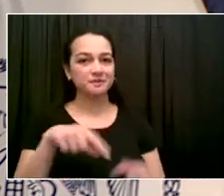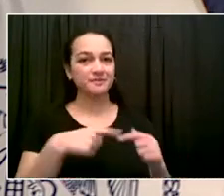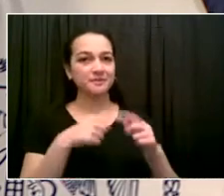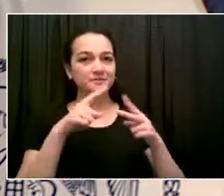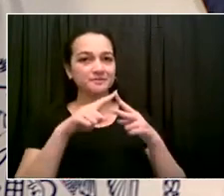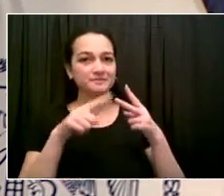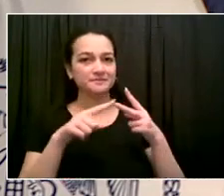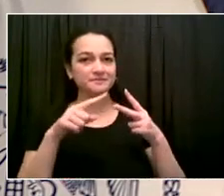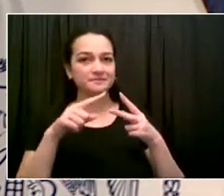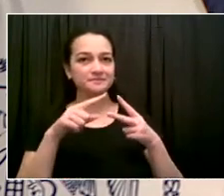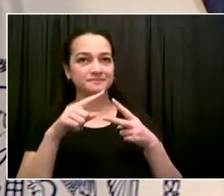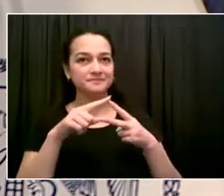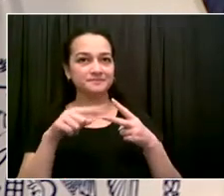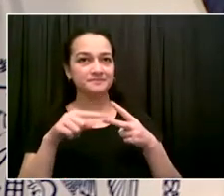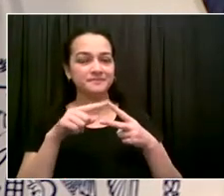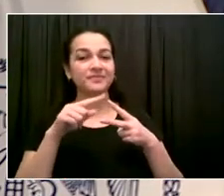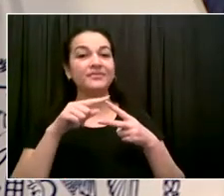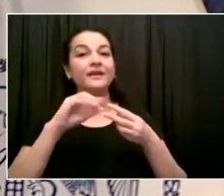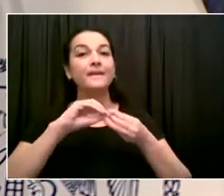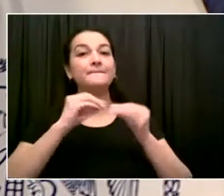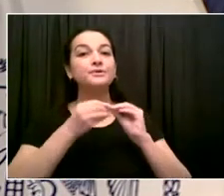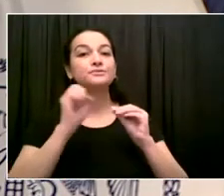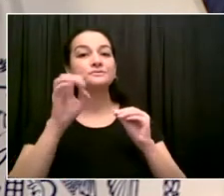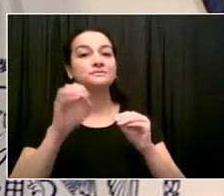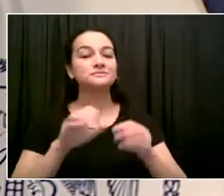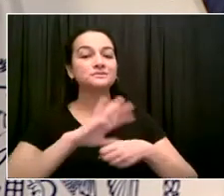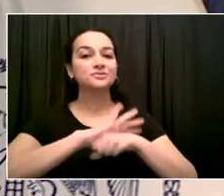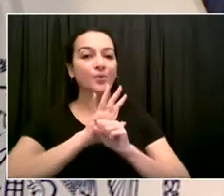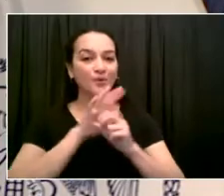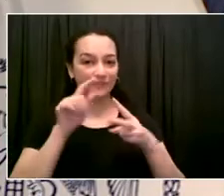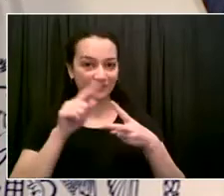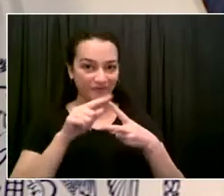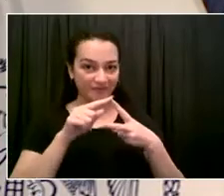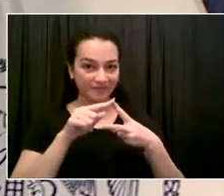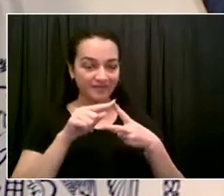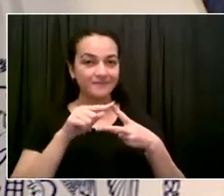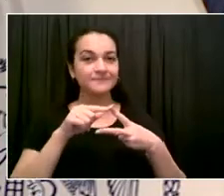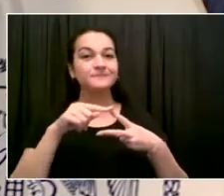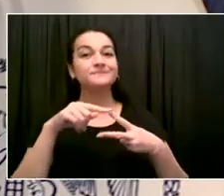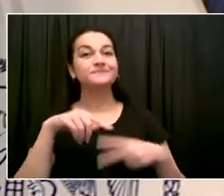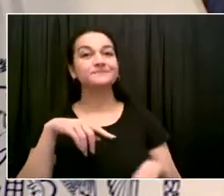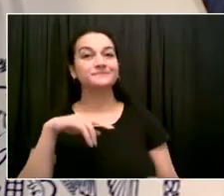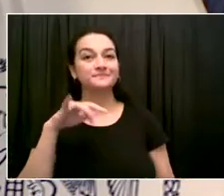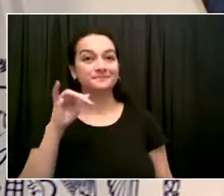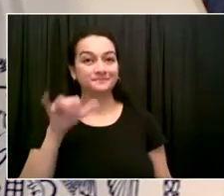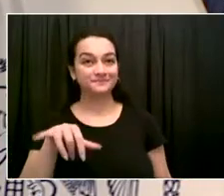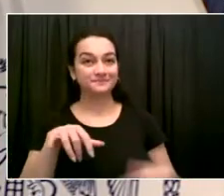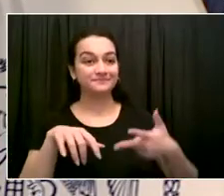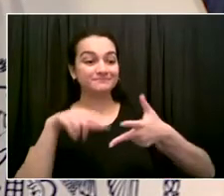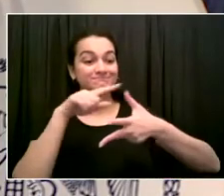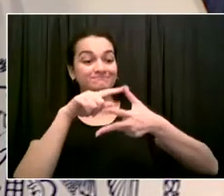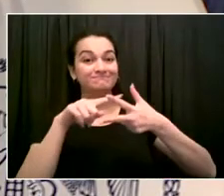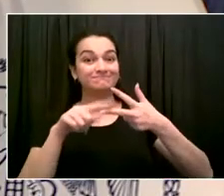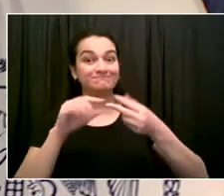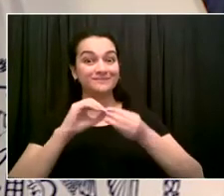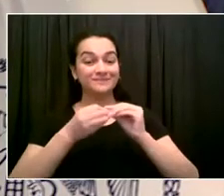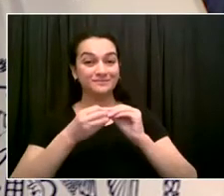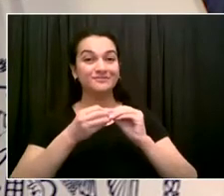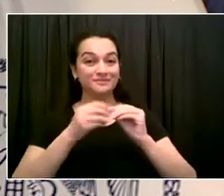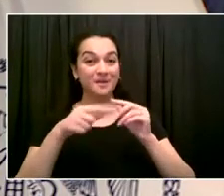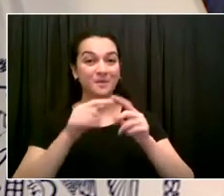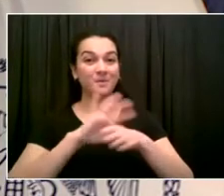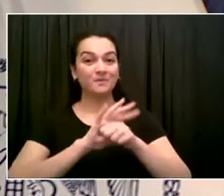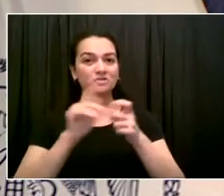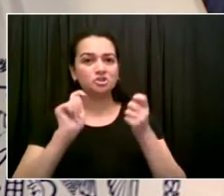are there new, let's say, cutoff benchmarks where you would take a different kind of action at a certain level? And what would they be?